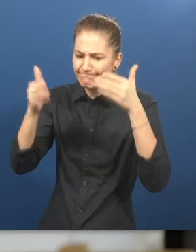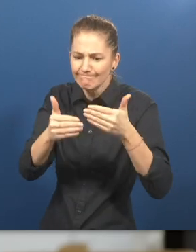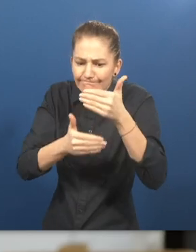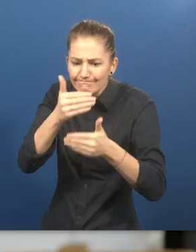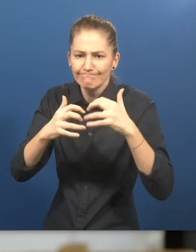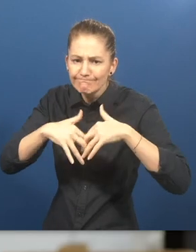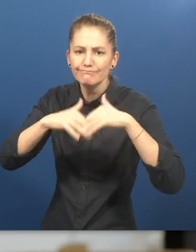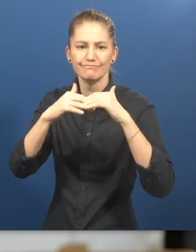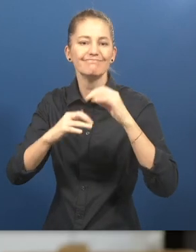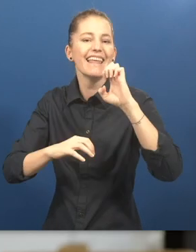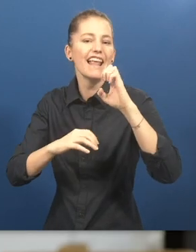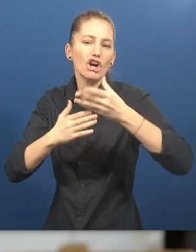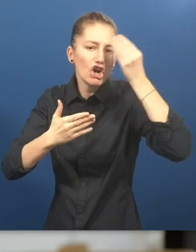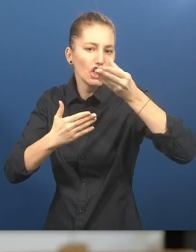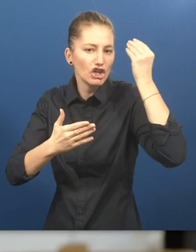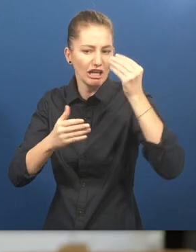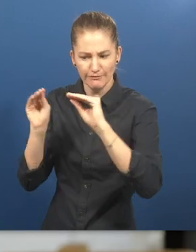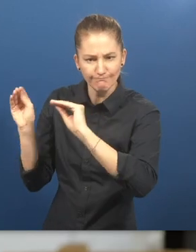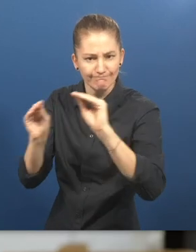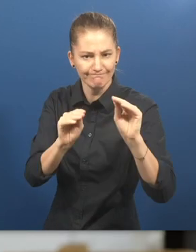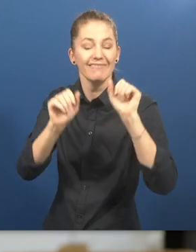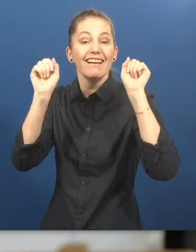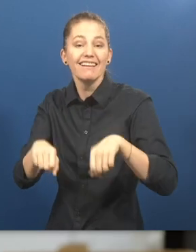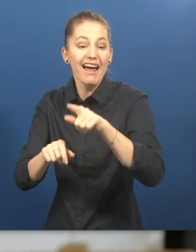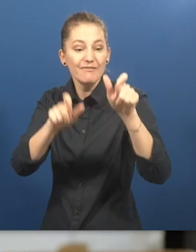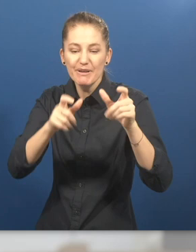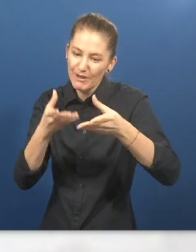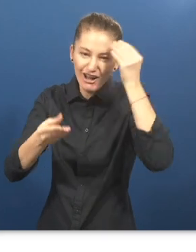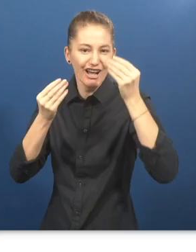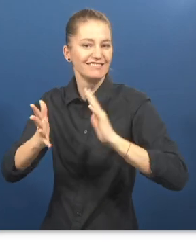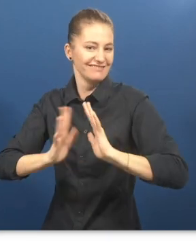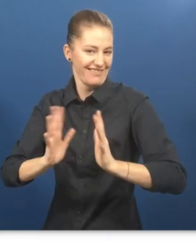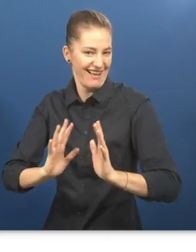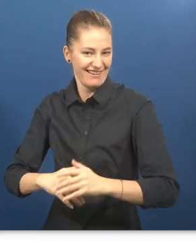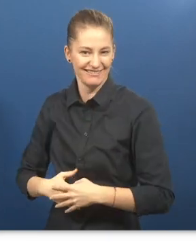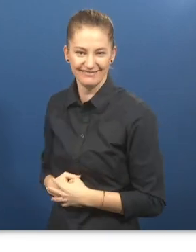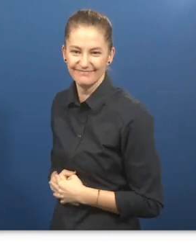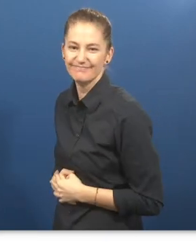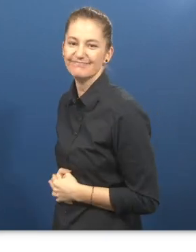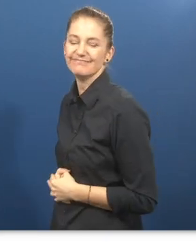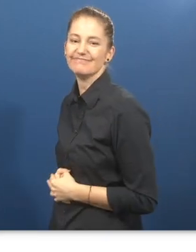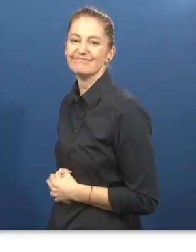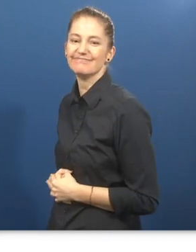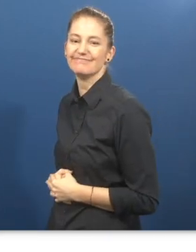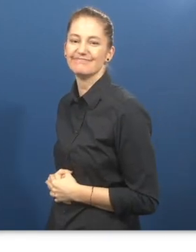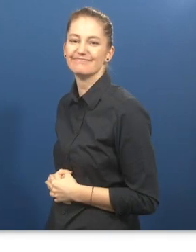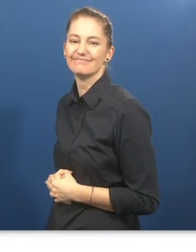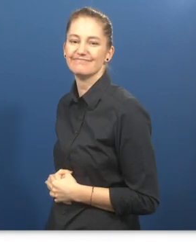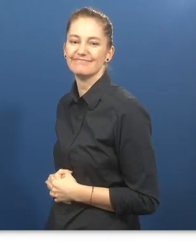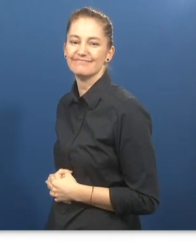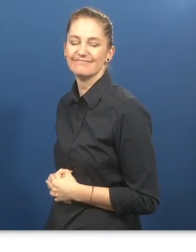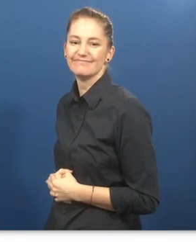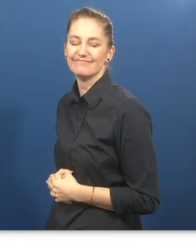We're focusing on developing our e-learning courses where we'll teach people in sign language. Zero Project, a world without